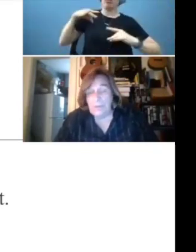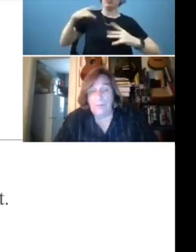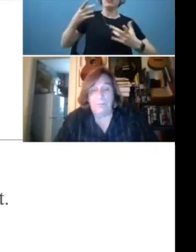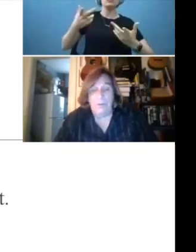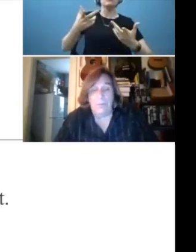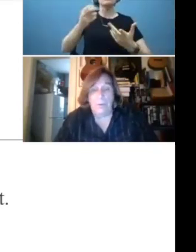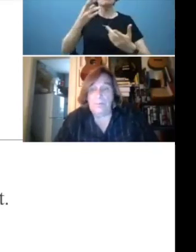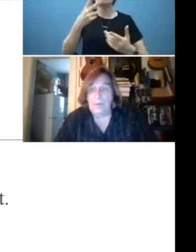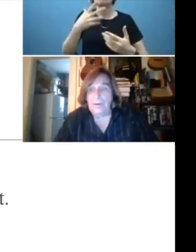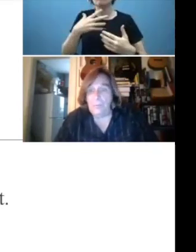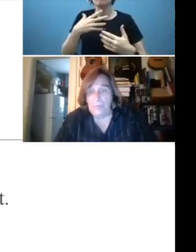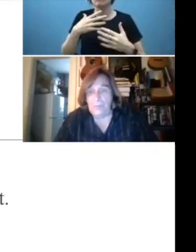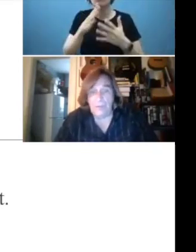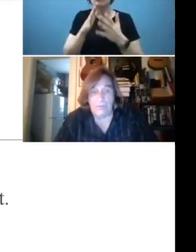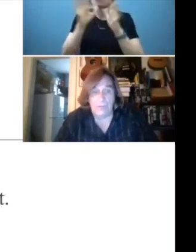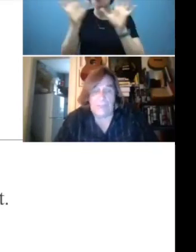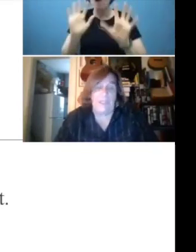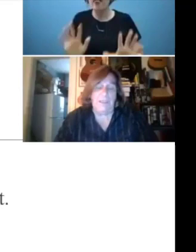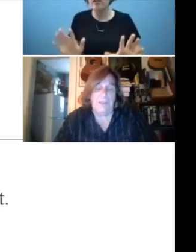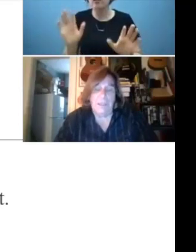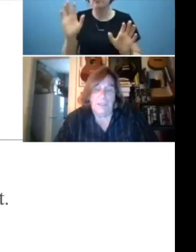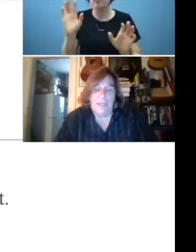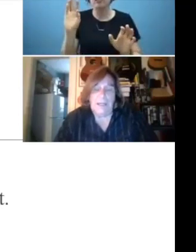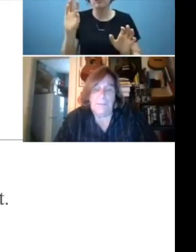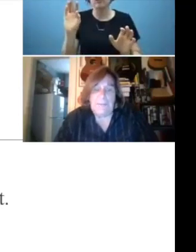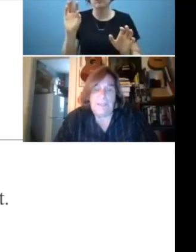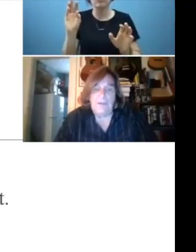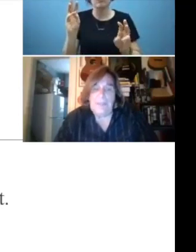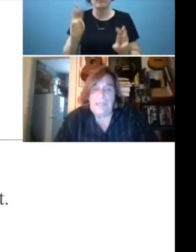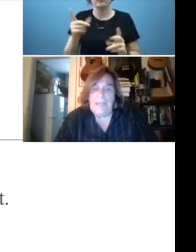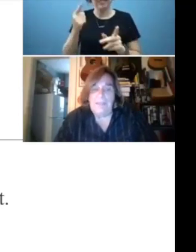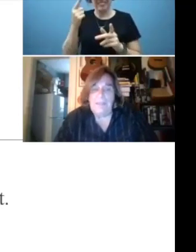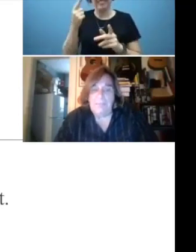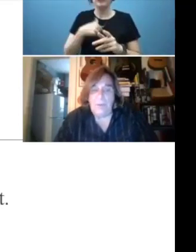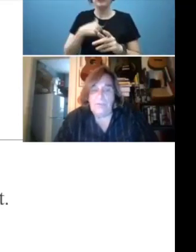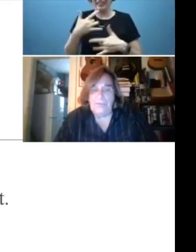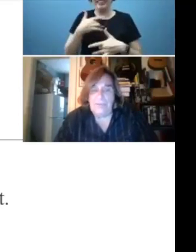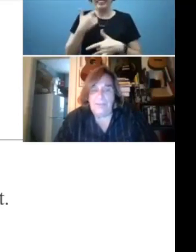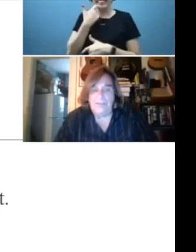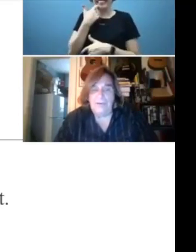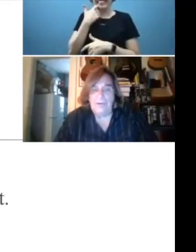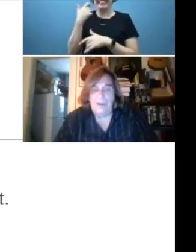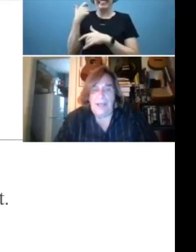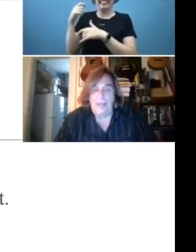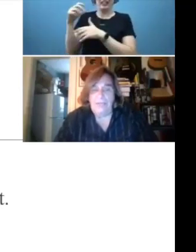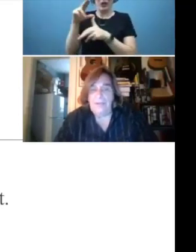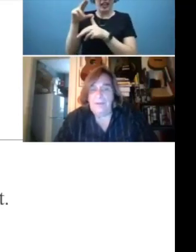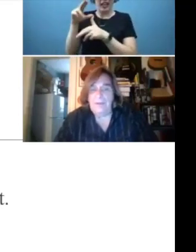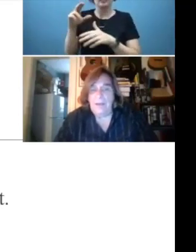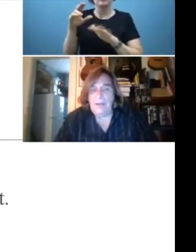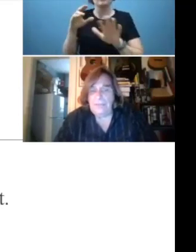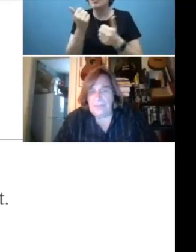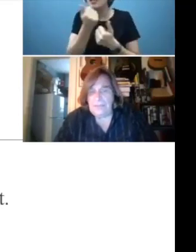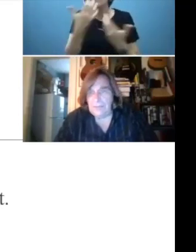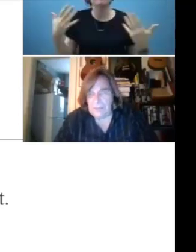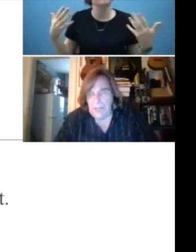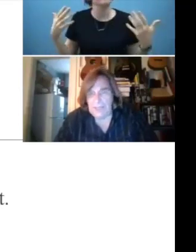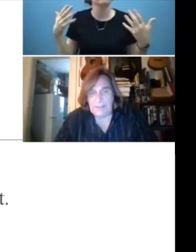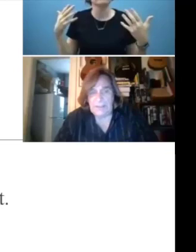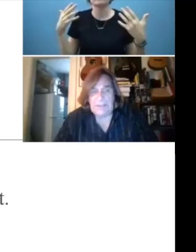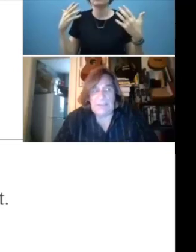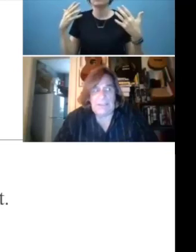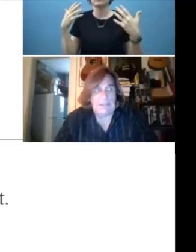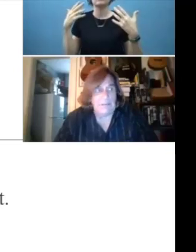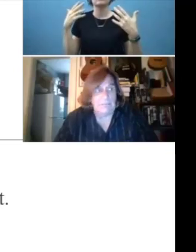like we all worried about on re over the weekend. It could be anything that poses danger and healthy, health and safety of a